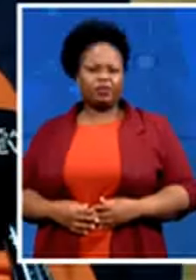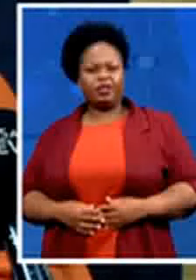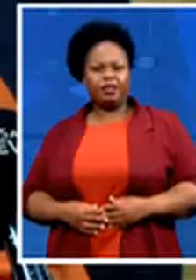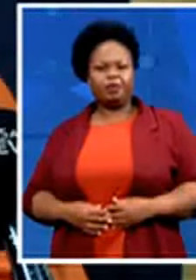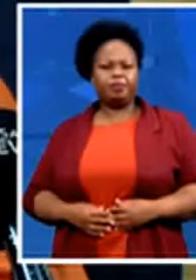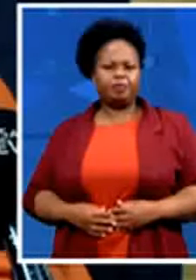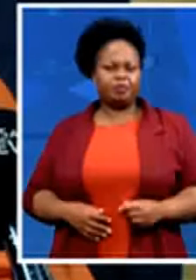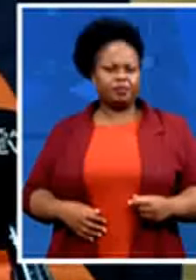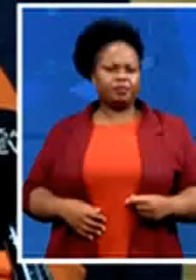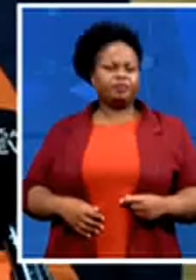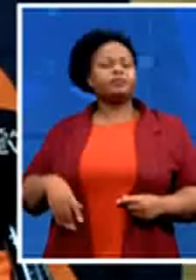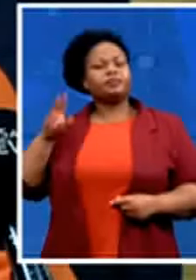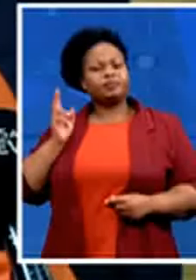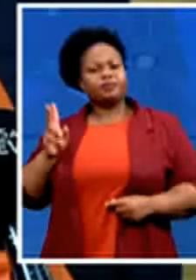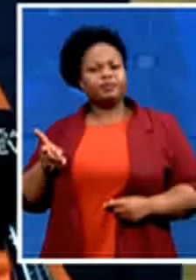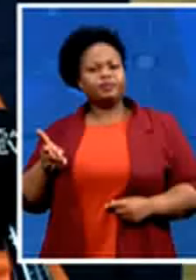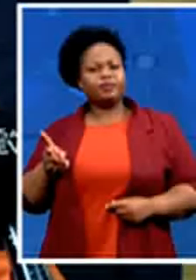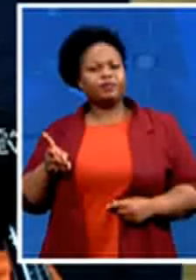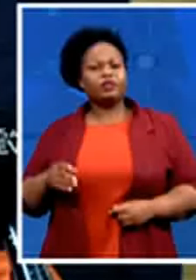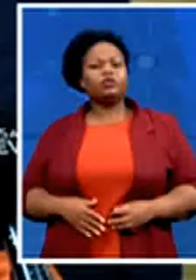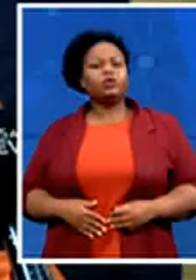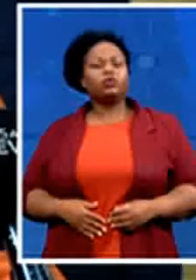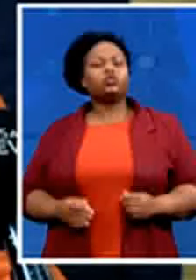-peak transport to anyone